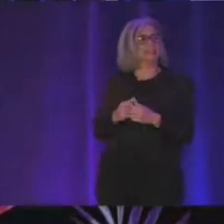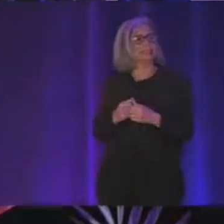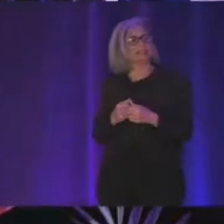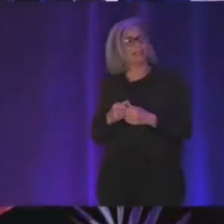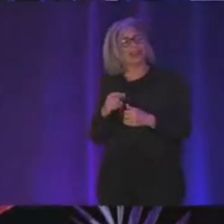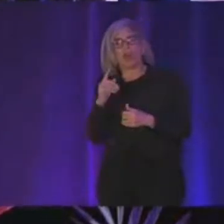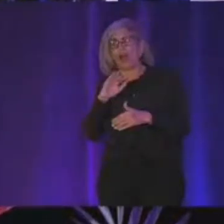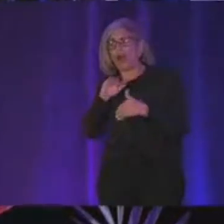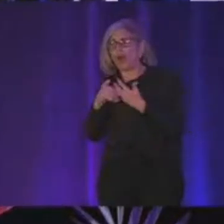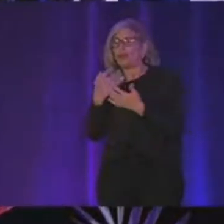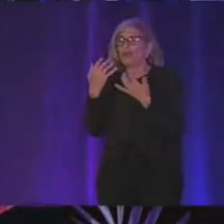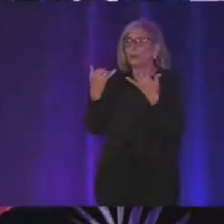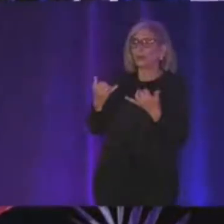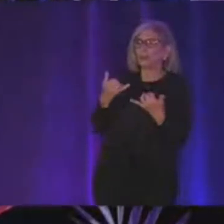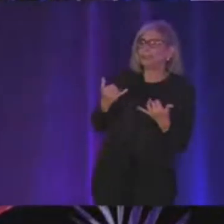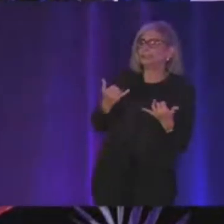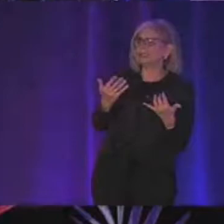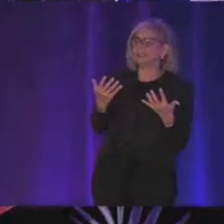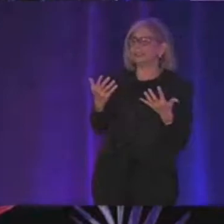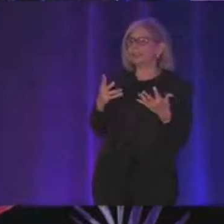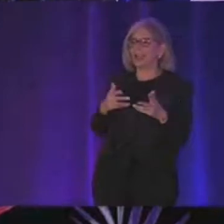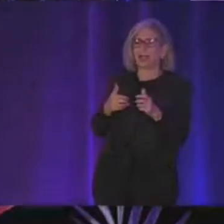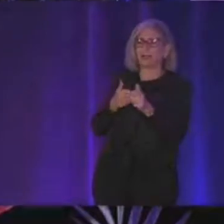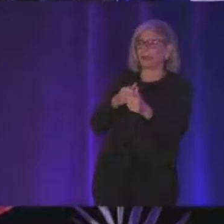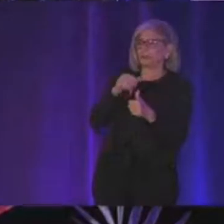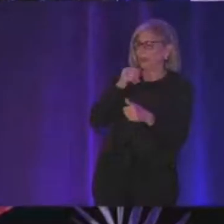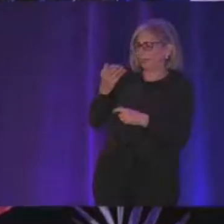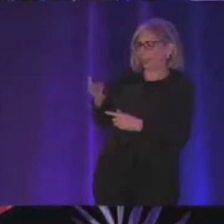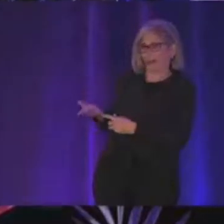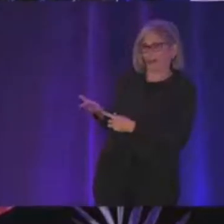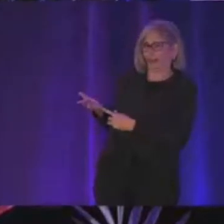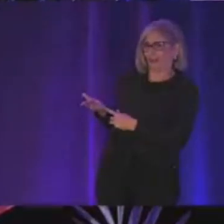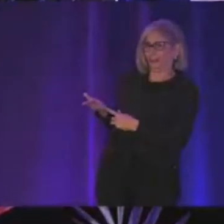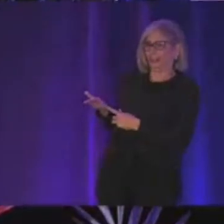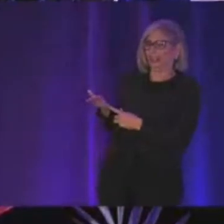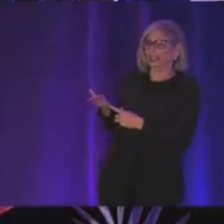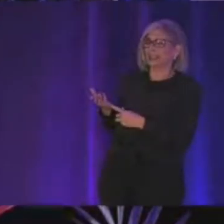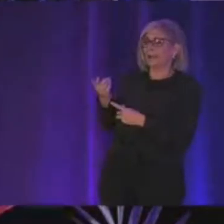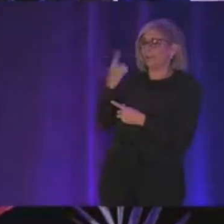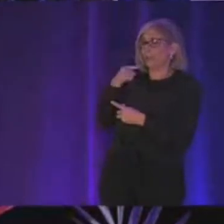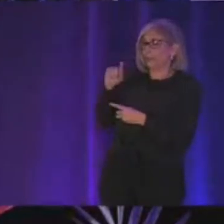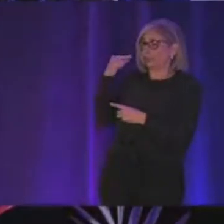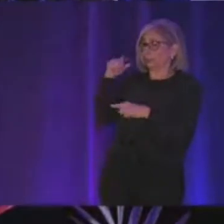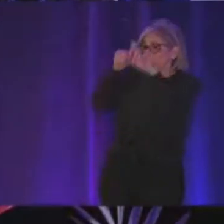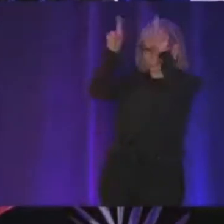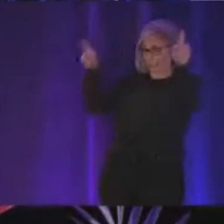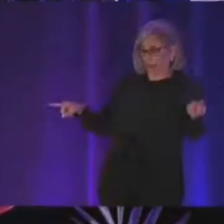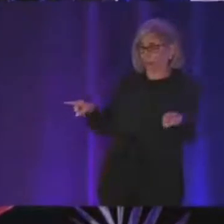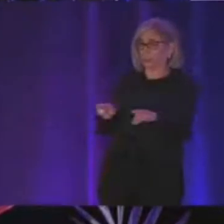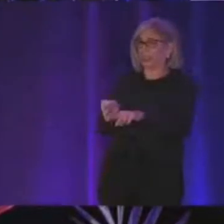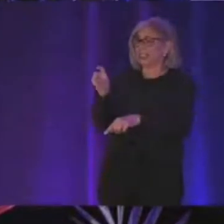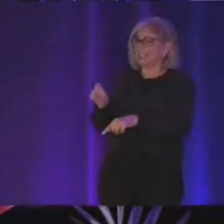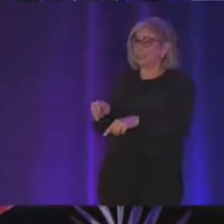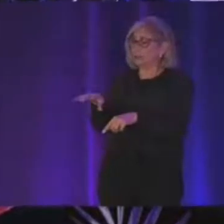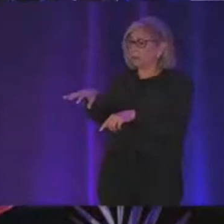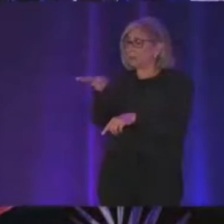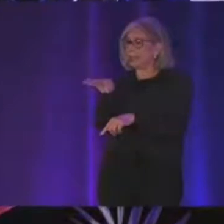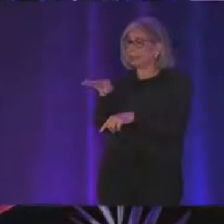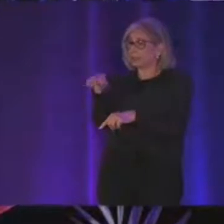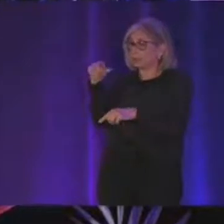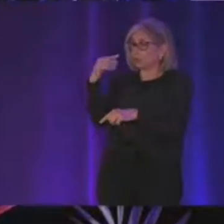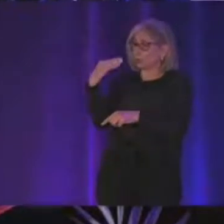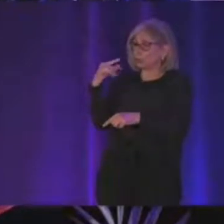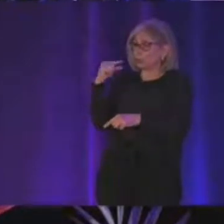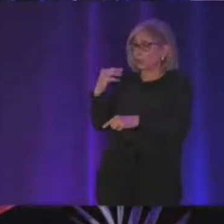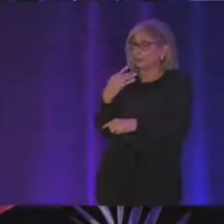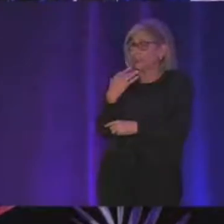of the latest developments was not there so for example for the green screen I needed to like actually pick the green color